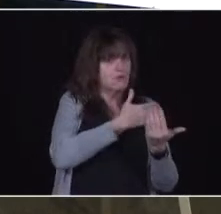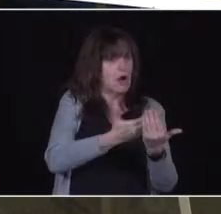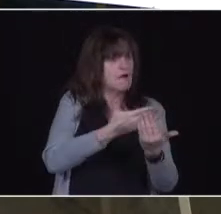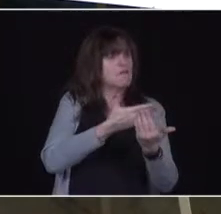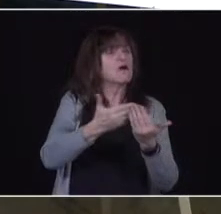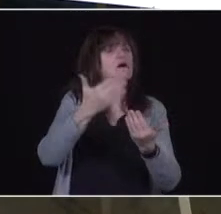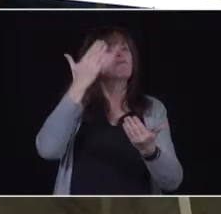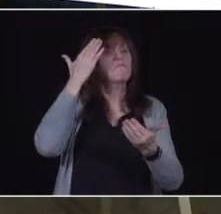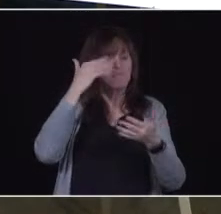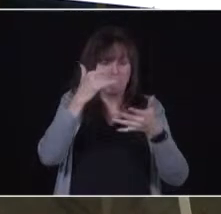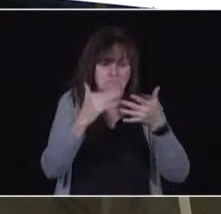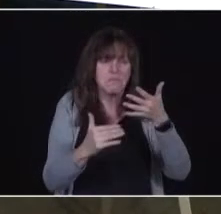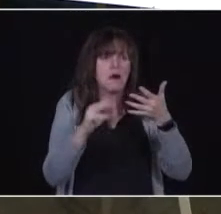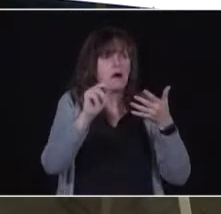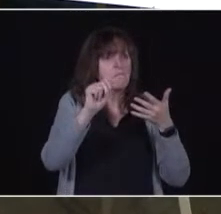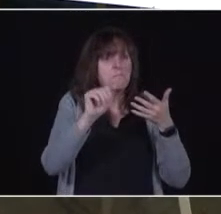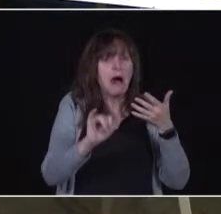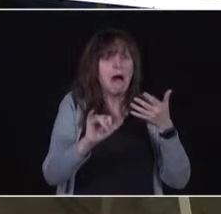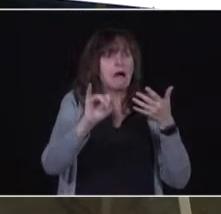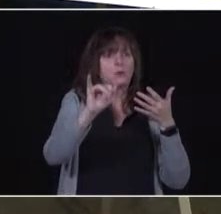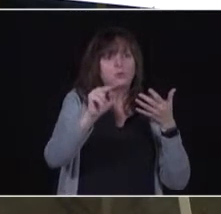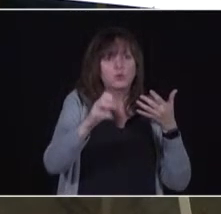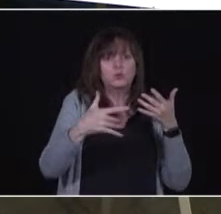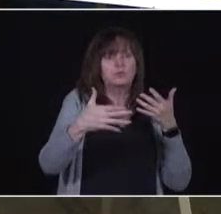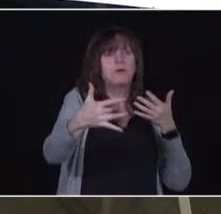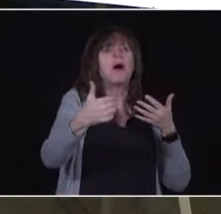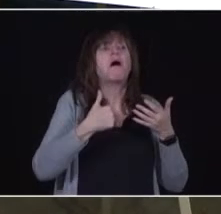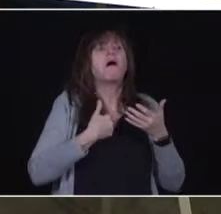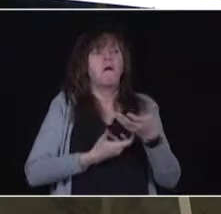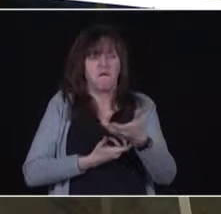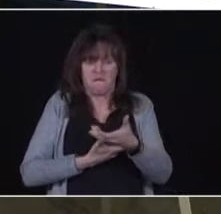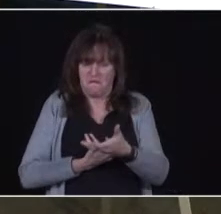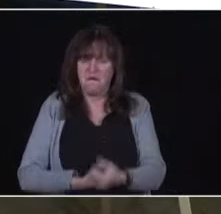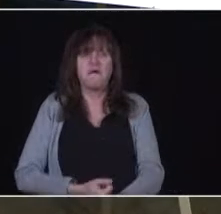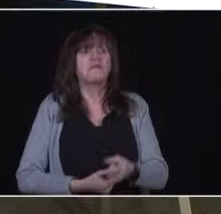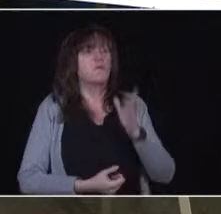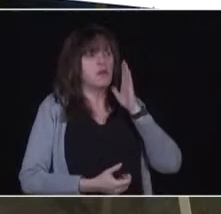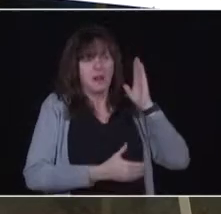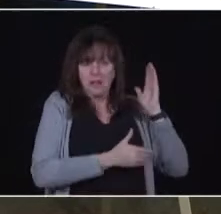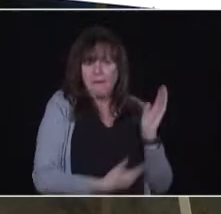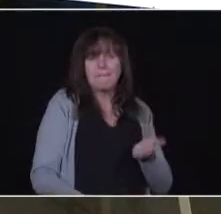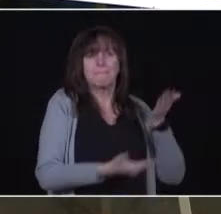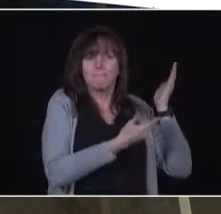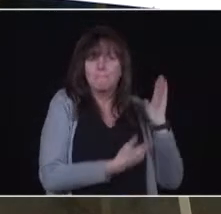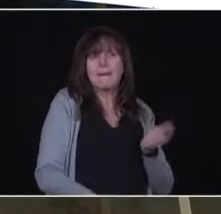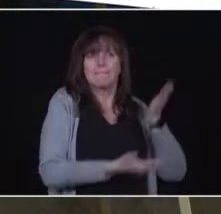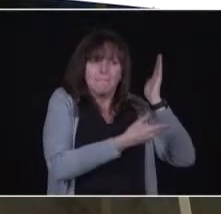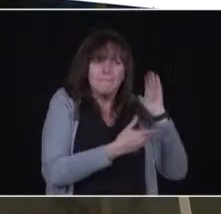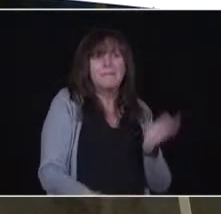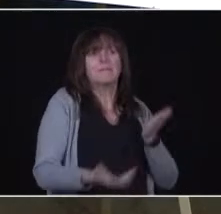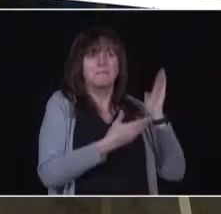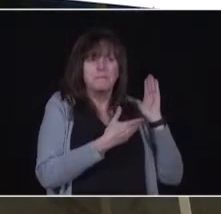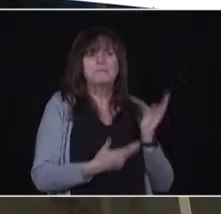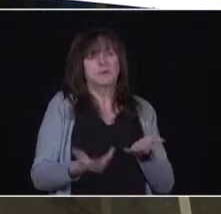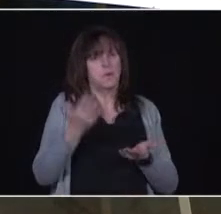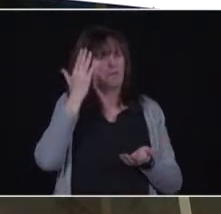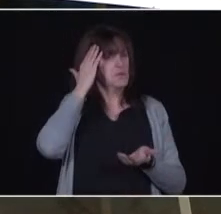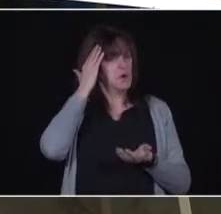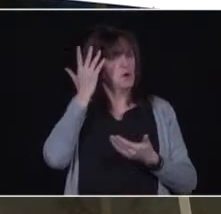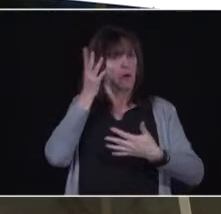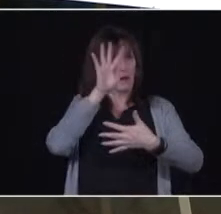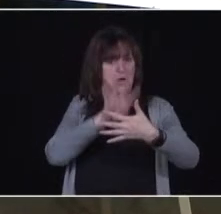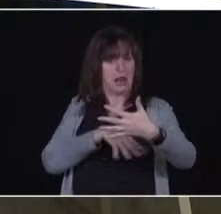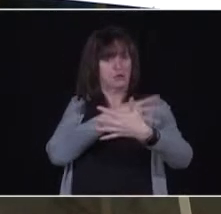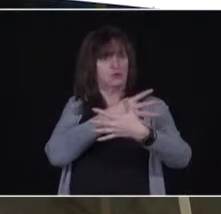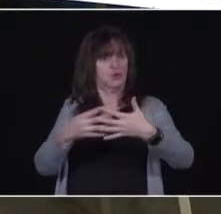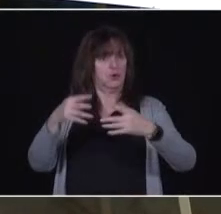have more confidence we will continue in a steady stream, and we have been able to lay out a variety of the calendar with the groups that will come